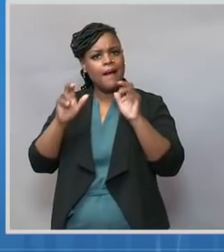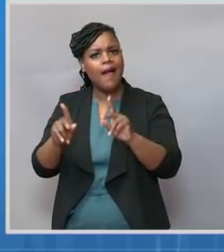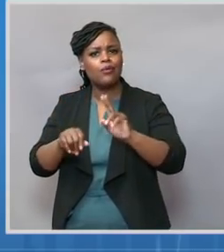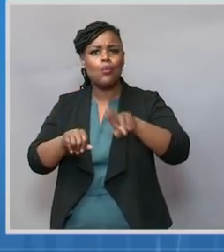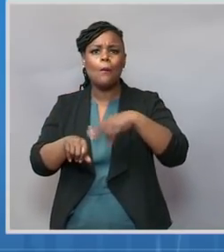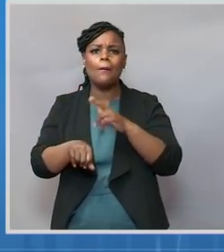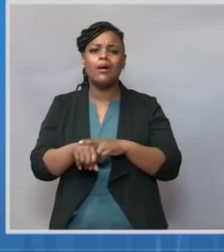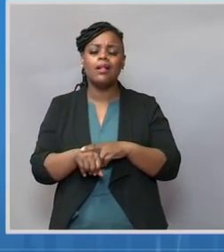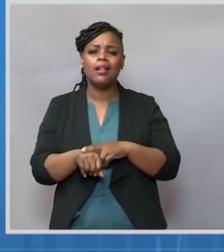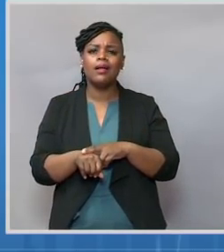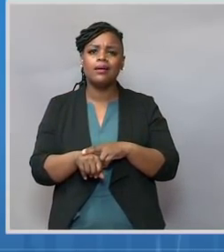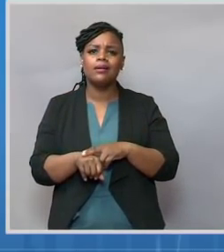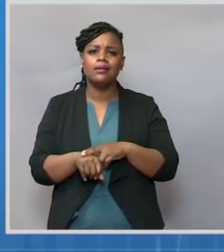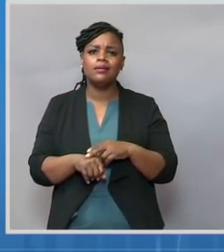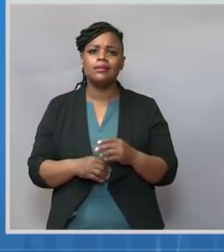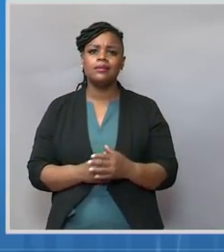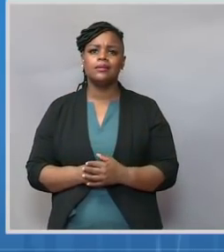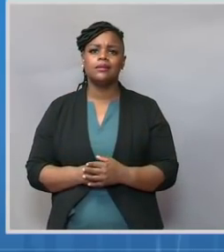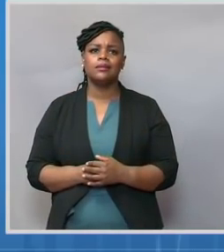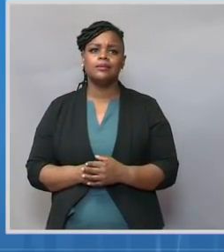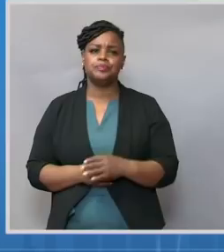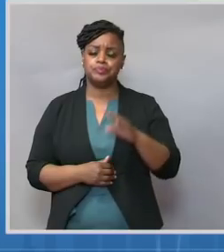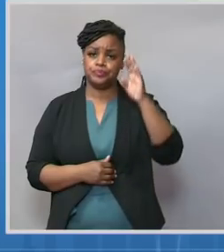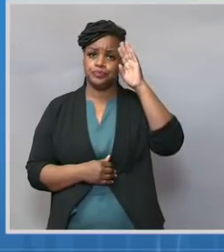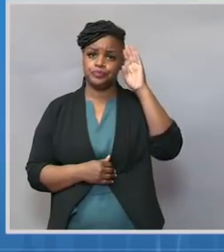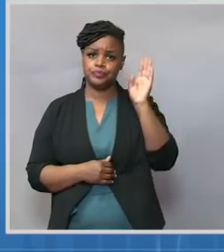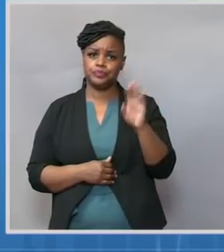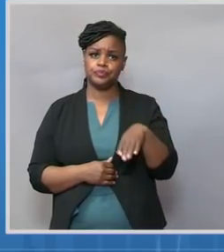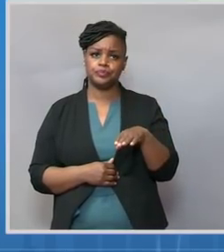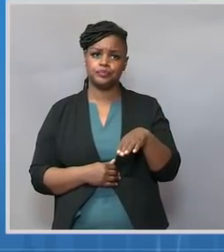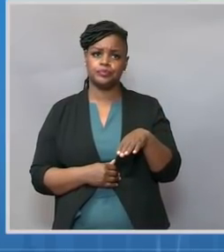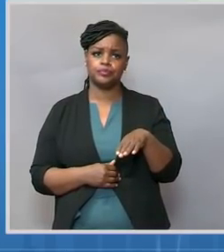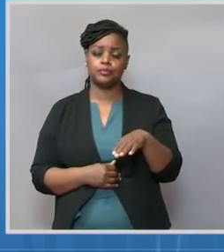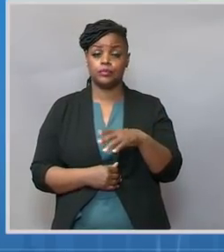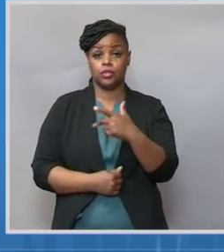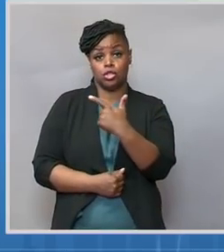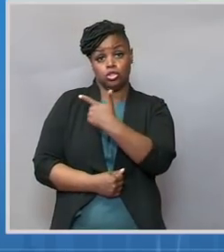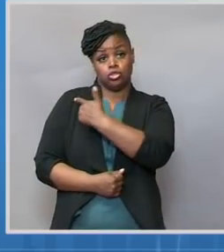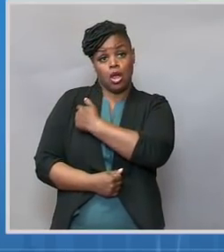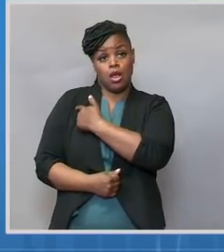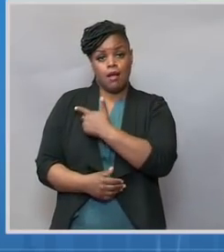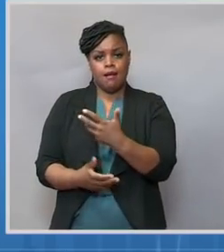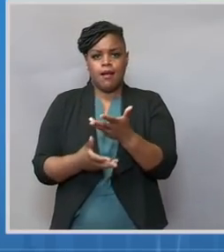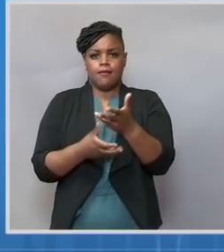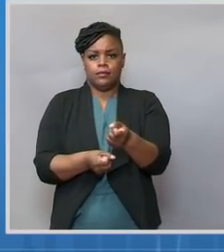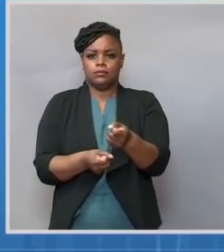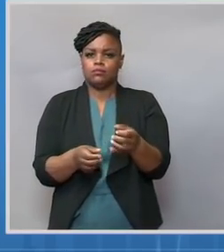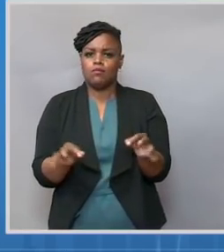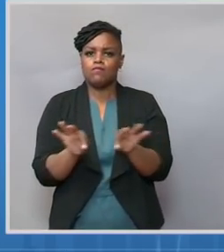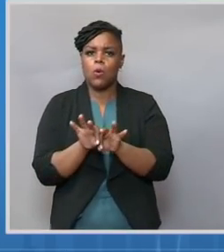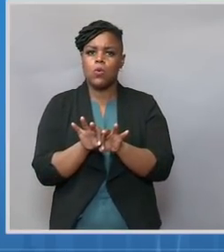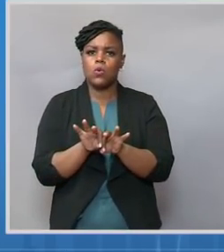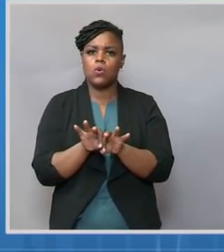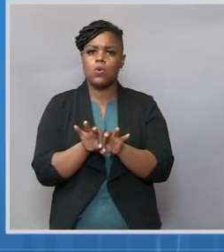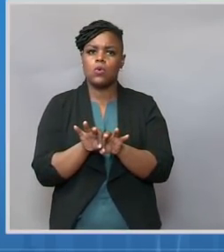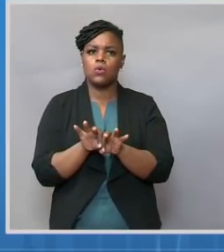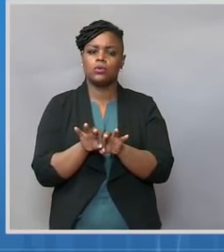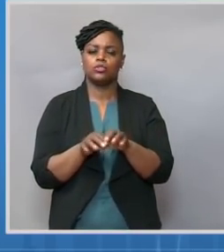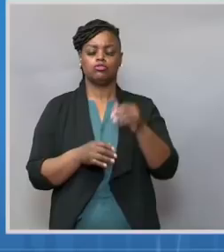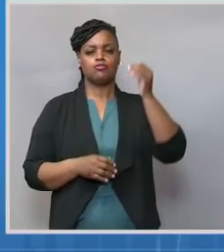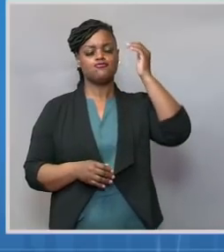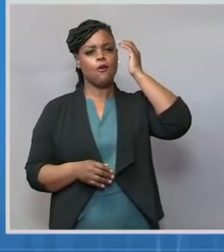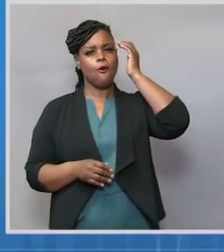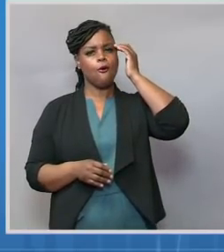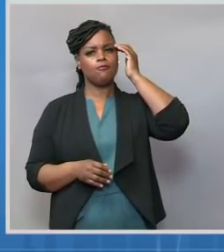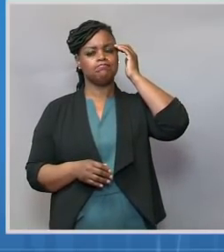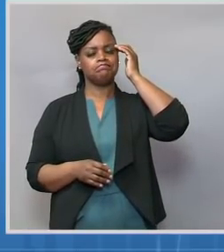have always known strengthening vaccine confidence was key to getting Americans vaccinated. Dr. Murthy will discuss these efforts in